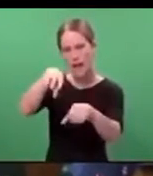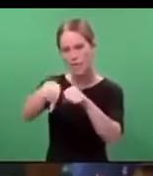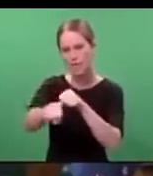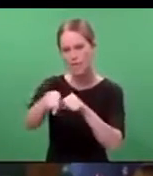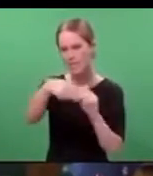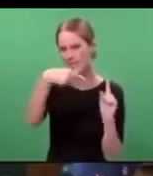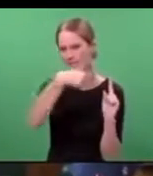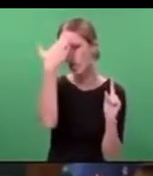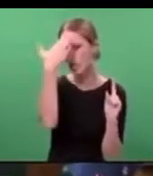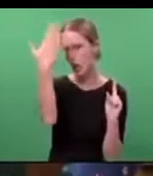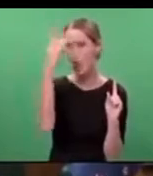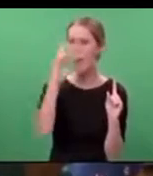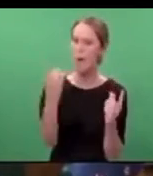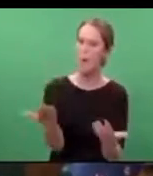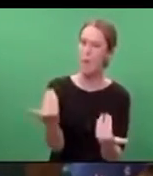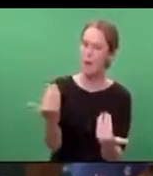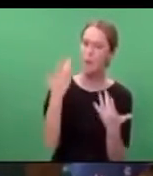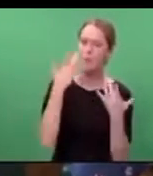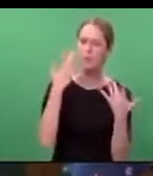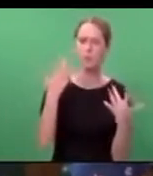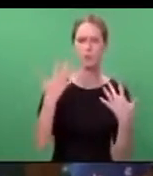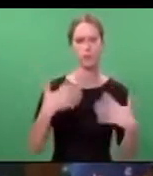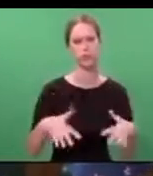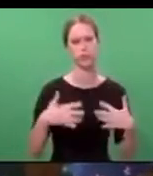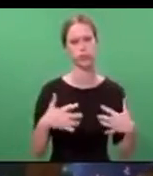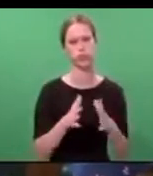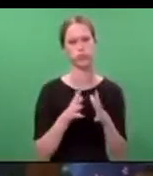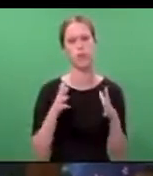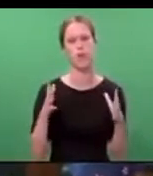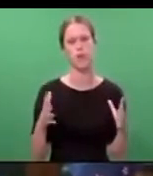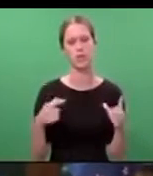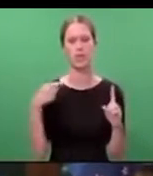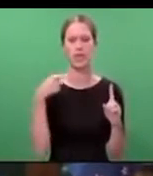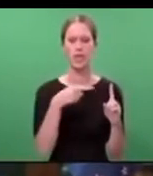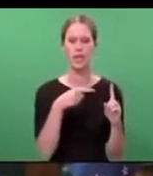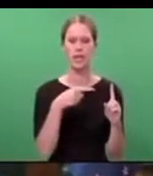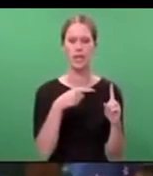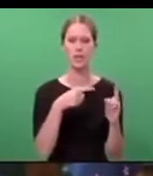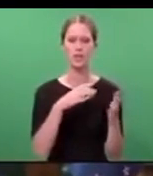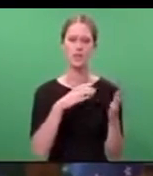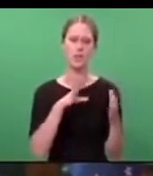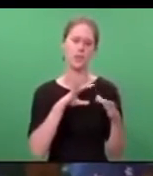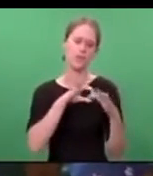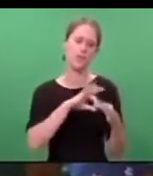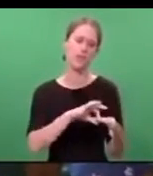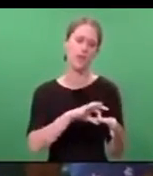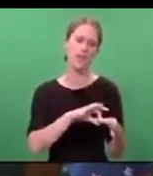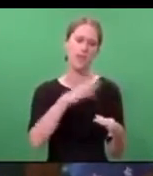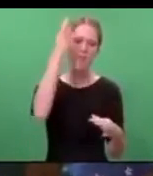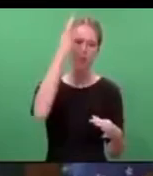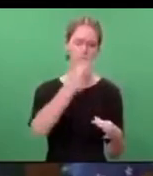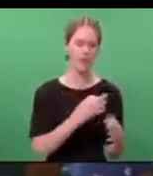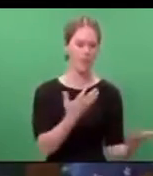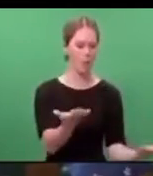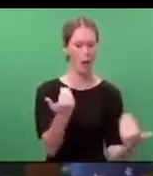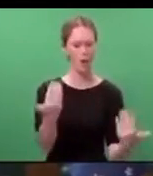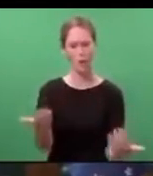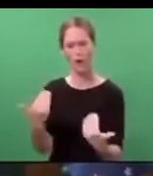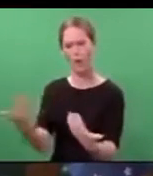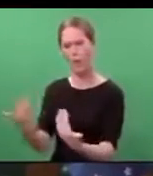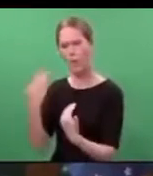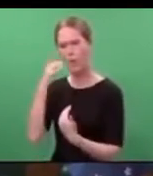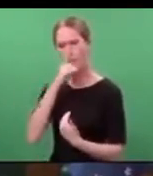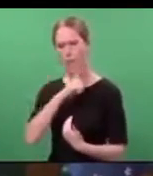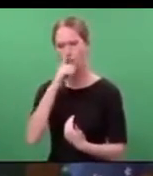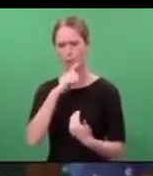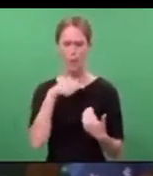but his welcome tells us so much that he was a member of a faith that welcomed all its members that